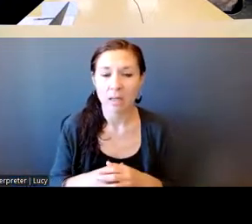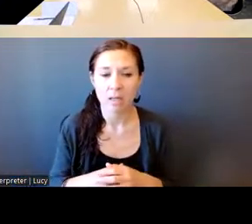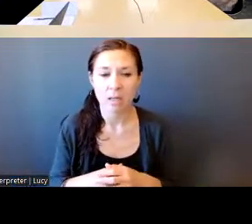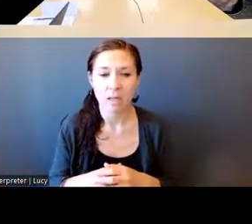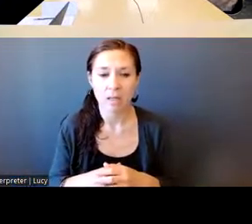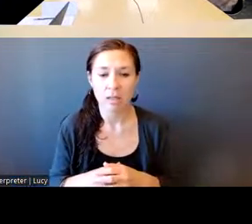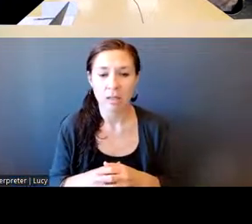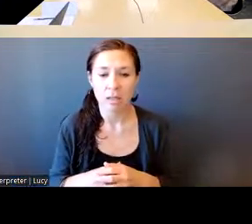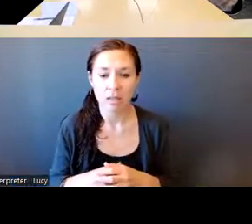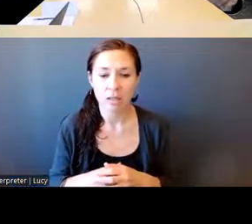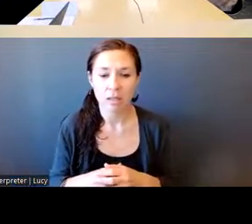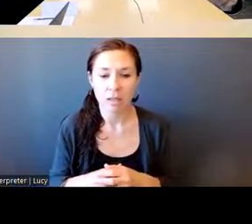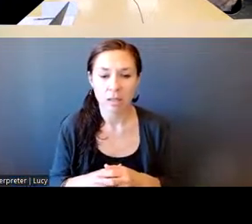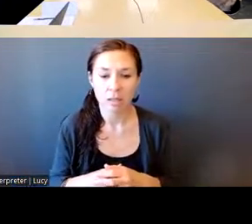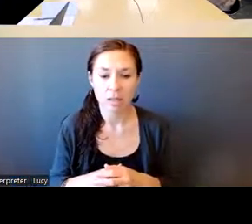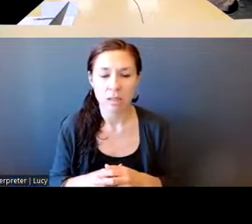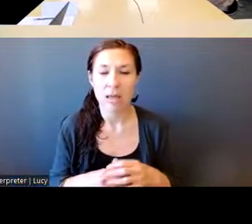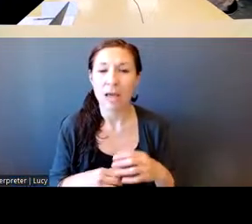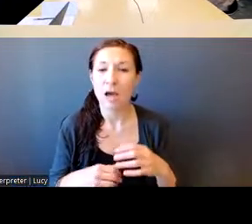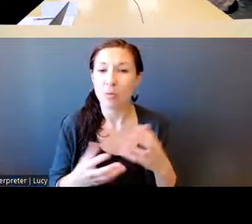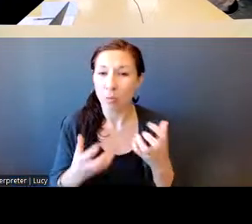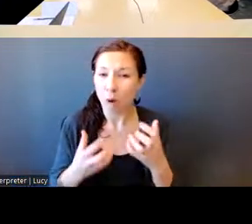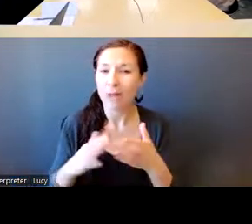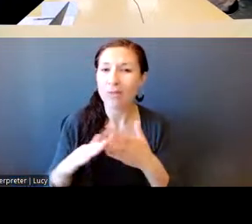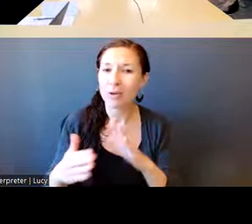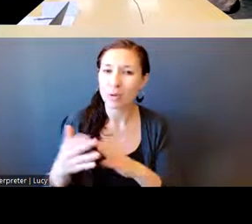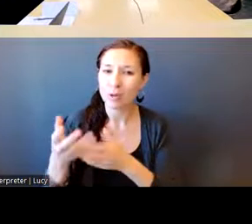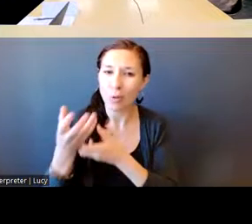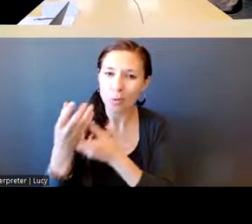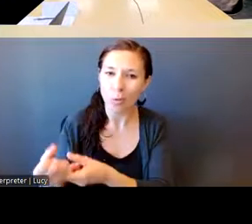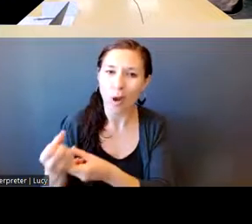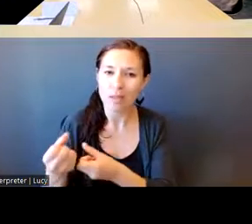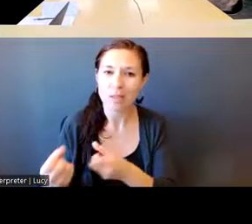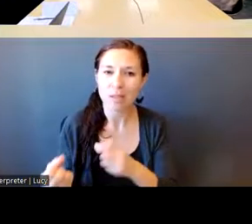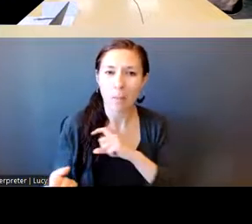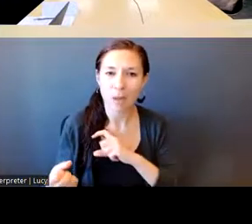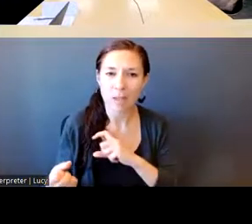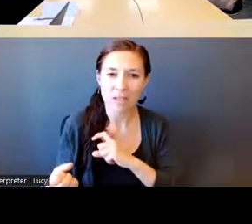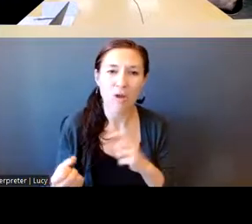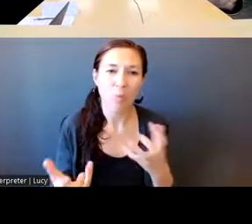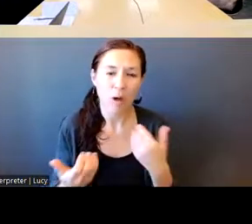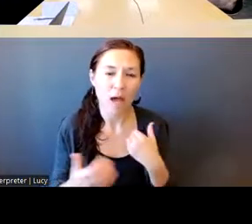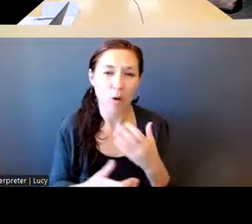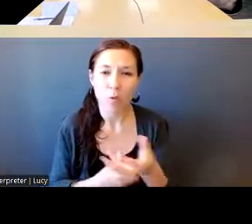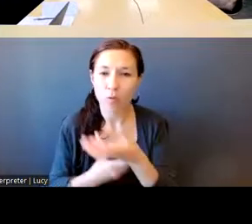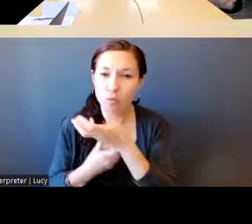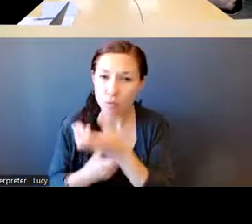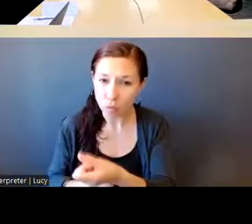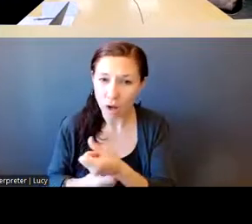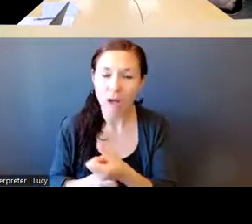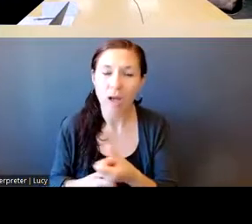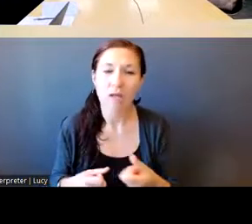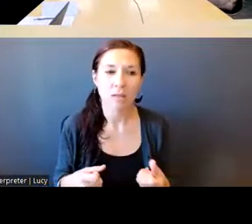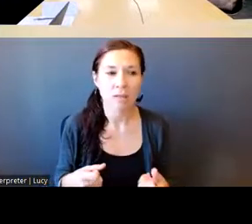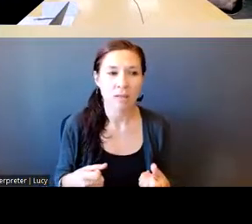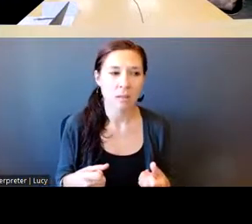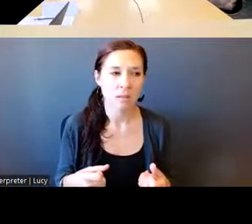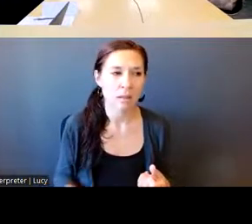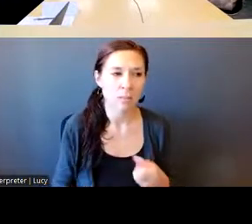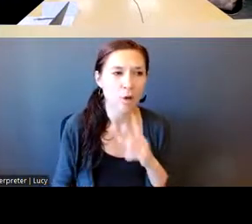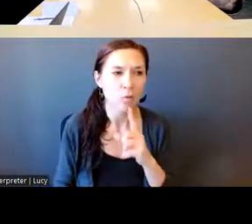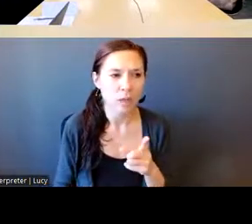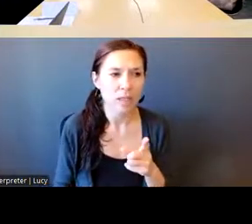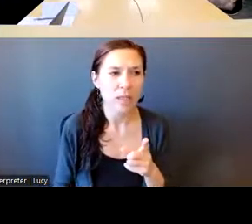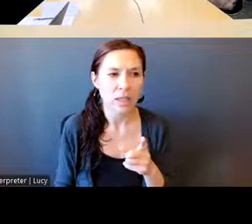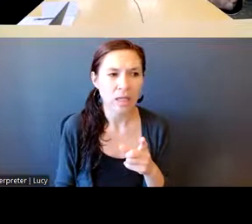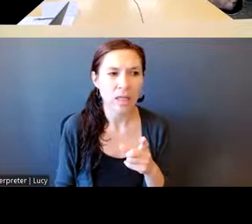and create these community trust, right? So we, we want to have trust in our communities, but we have to make sure that we, we continue to engage our youth and make